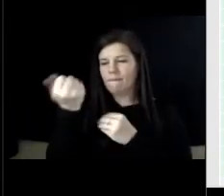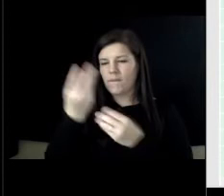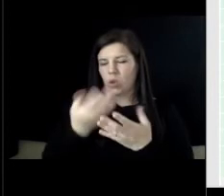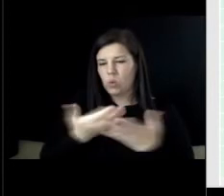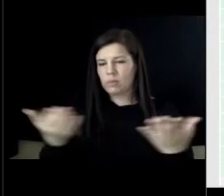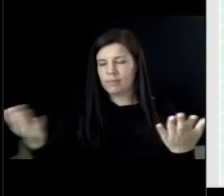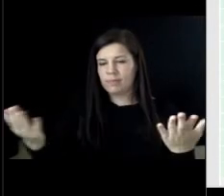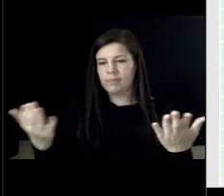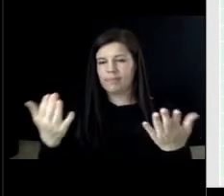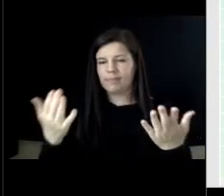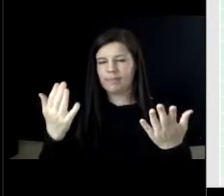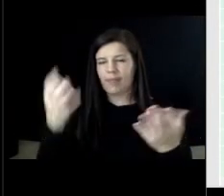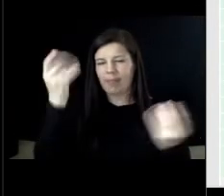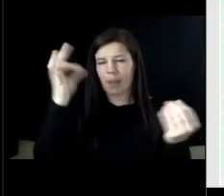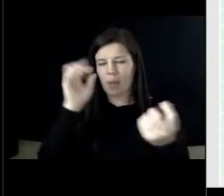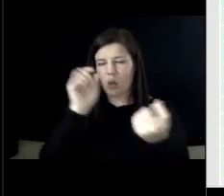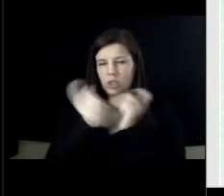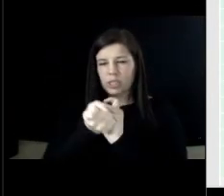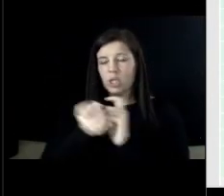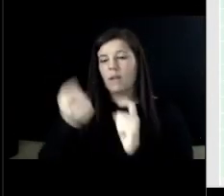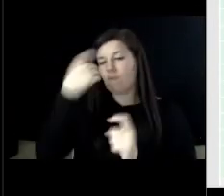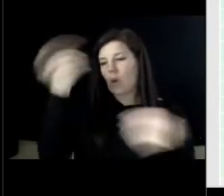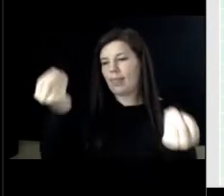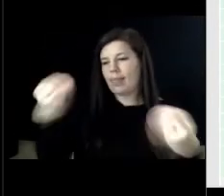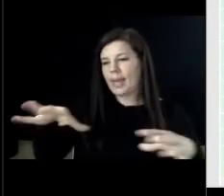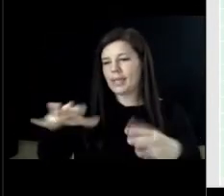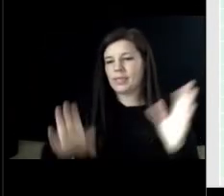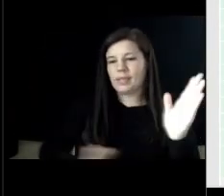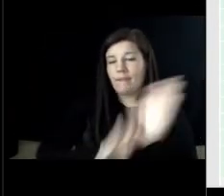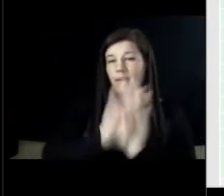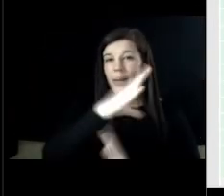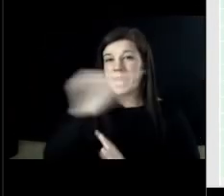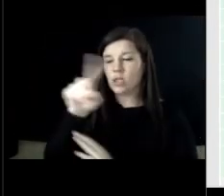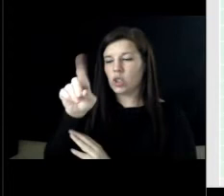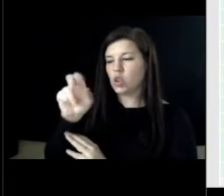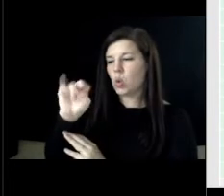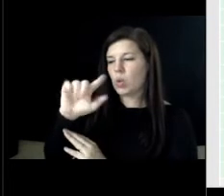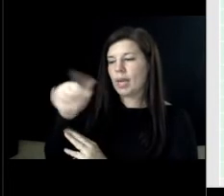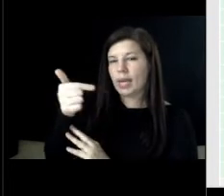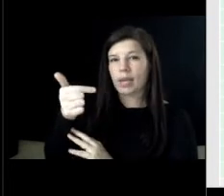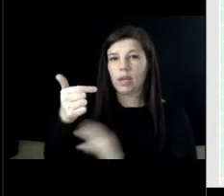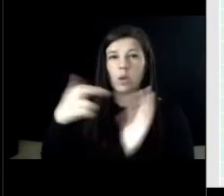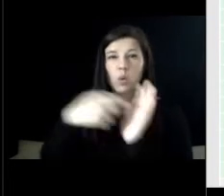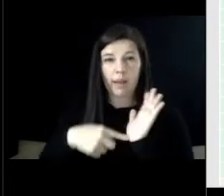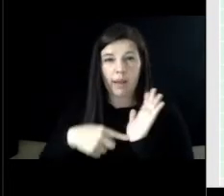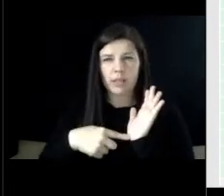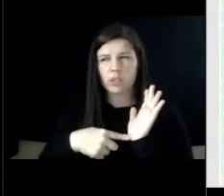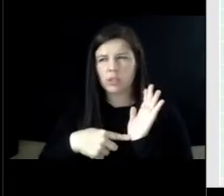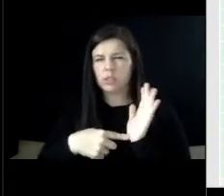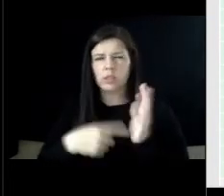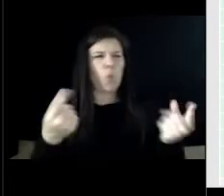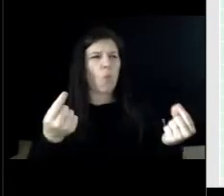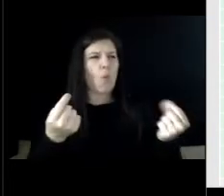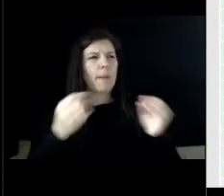of amendment to land development and zoning regulations could you specify which and what about it um